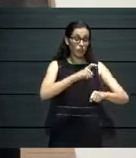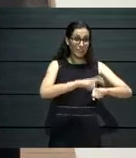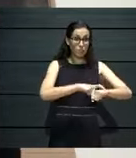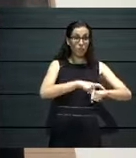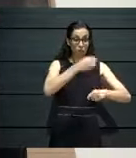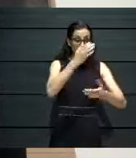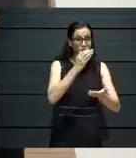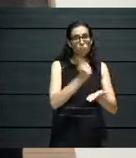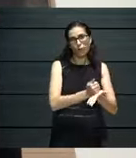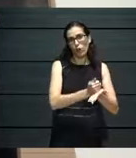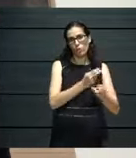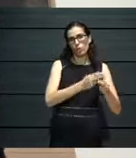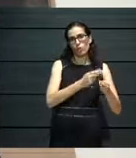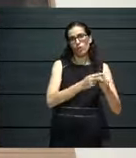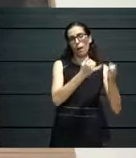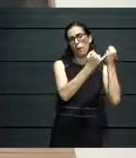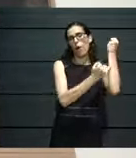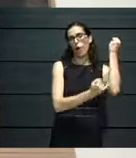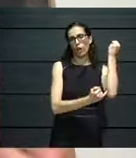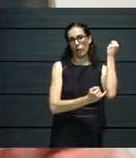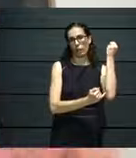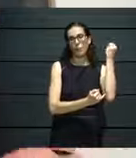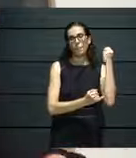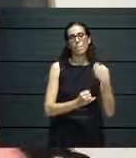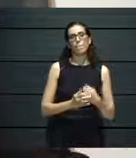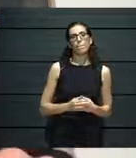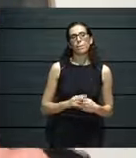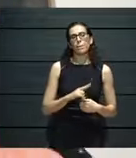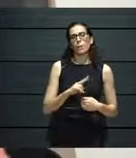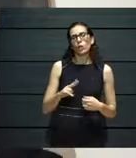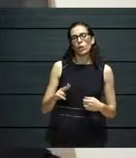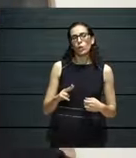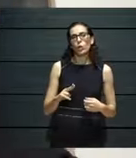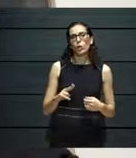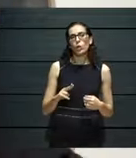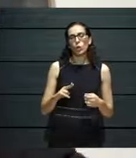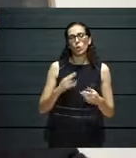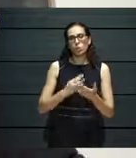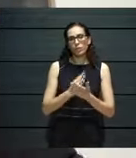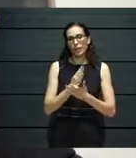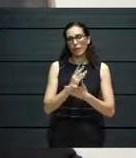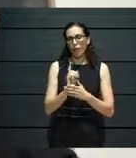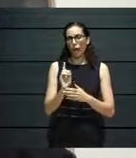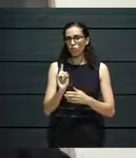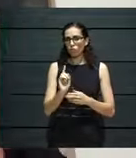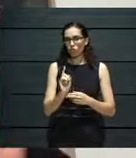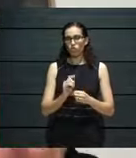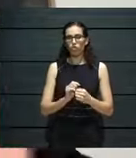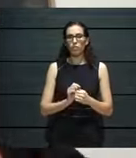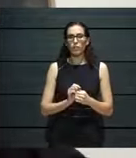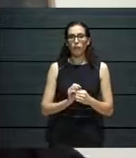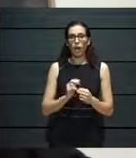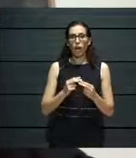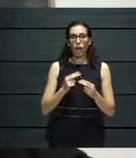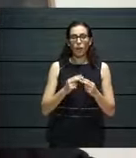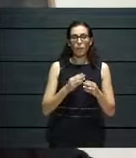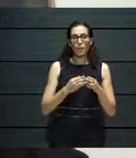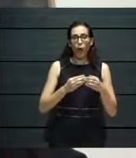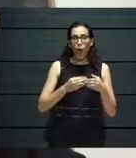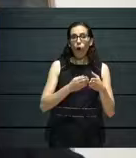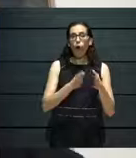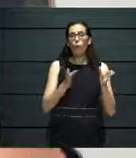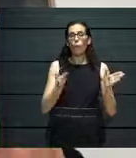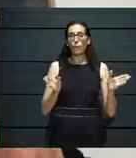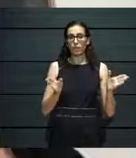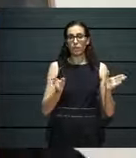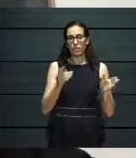kick off an online space. And we started that by launching what we called Open, which was the